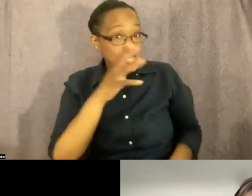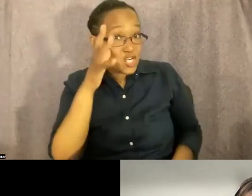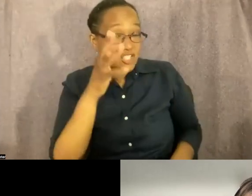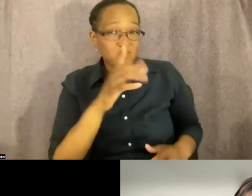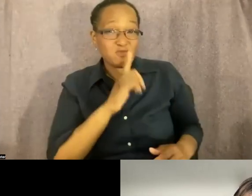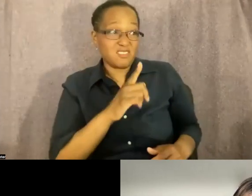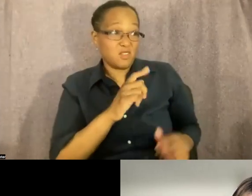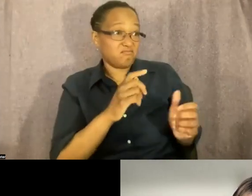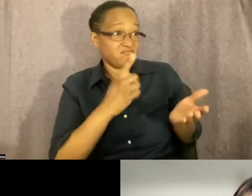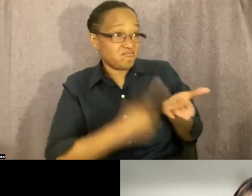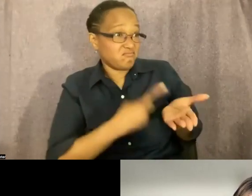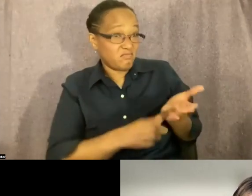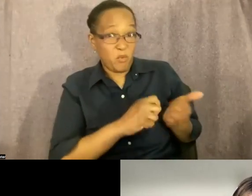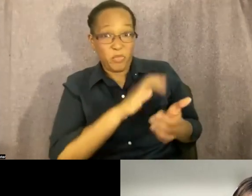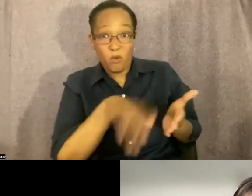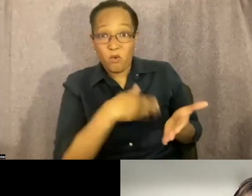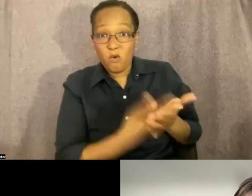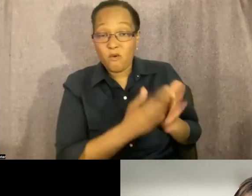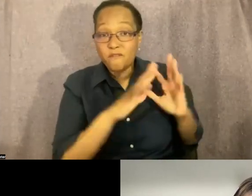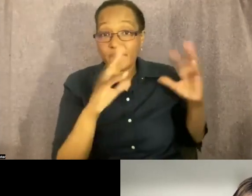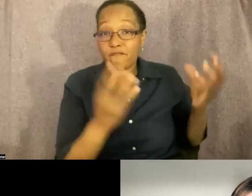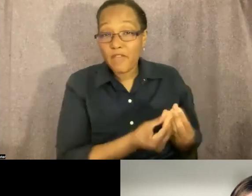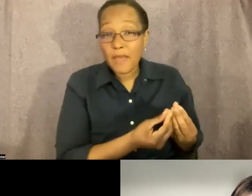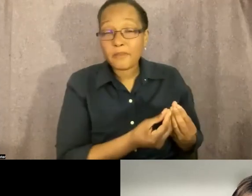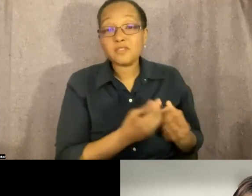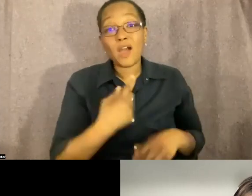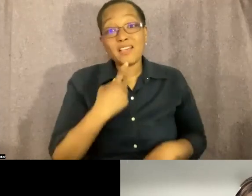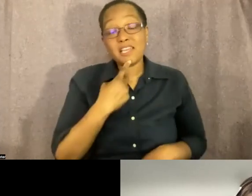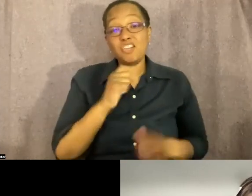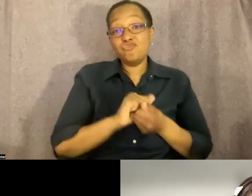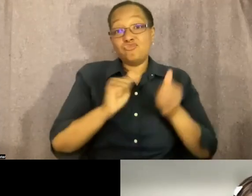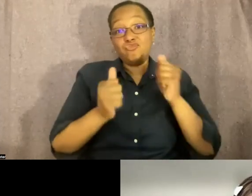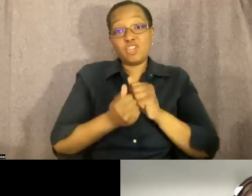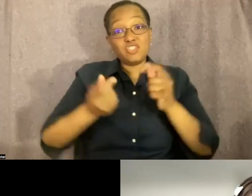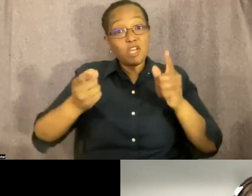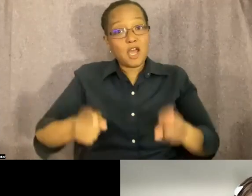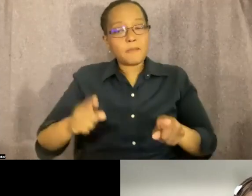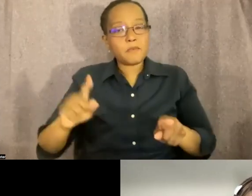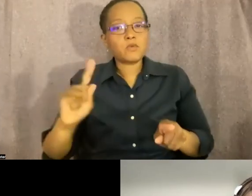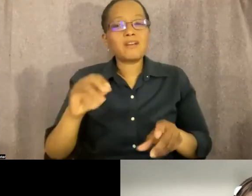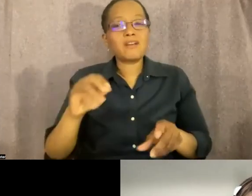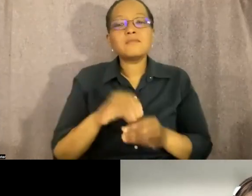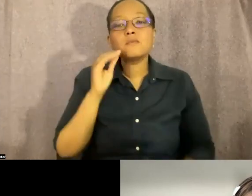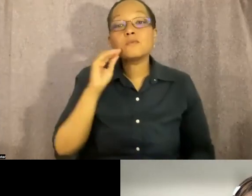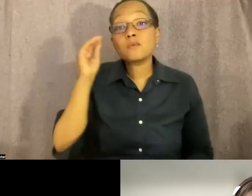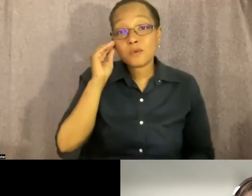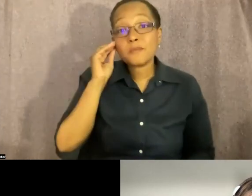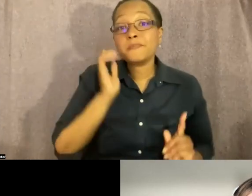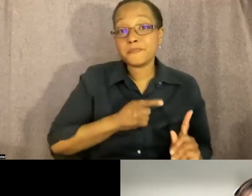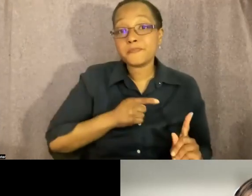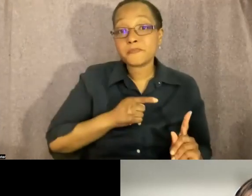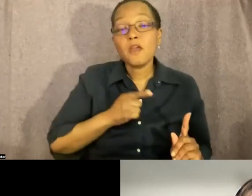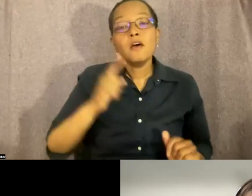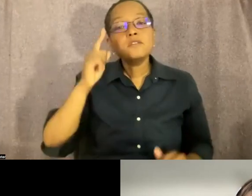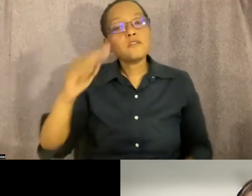I always say change starts at home and obviously within ourselves. And and I think for